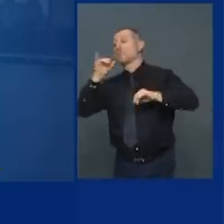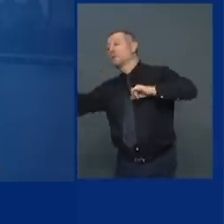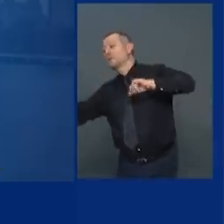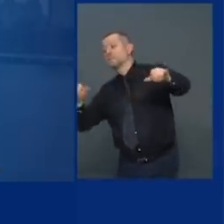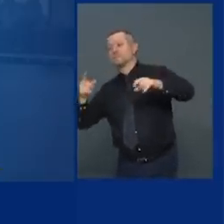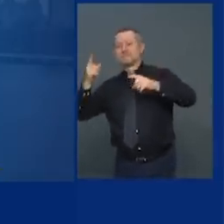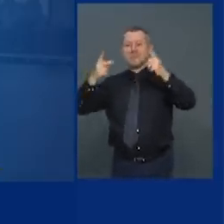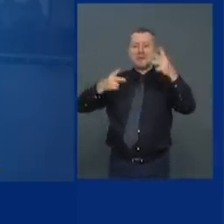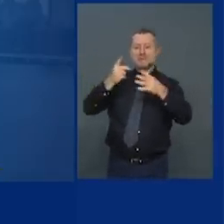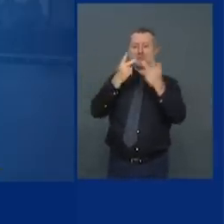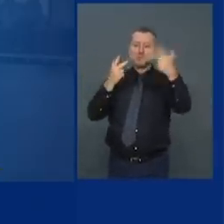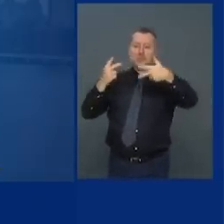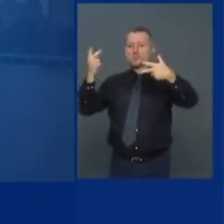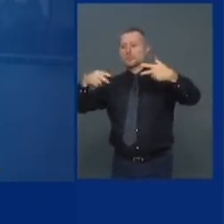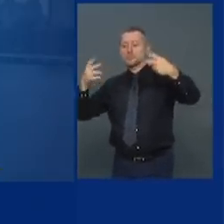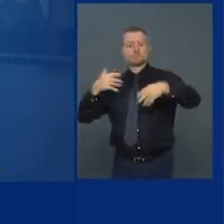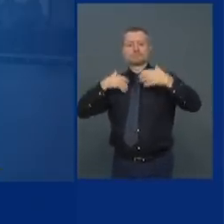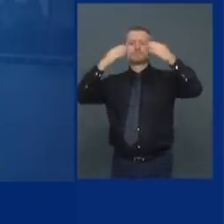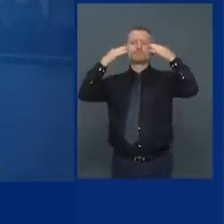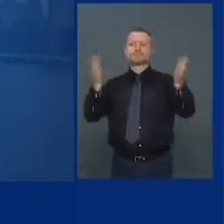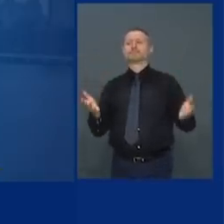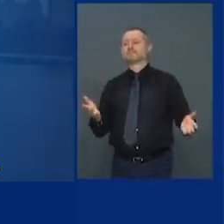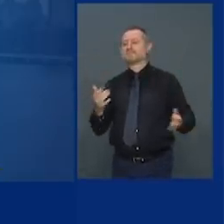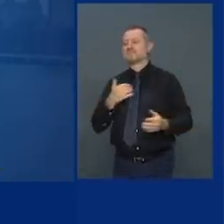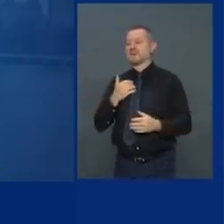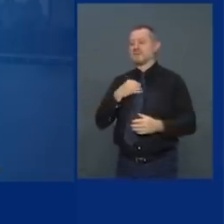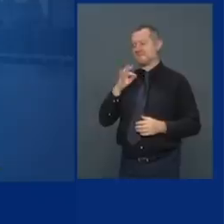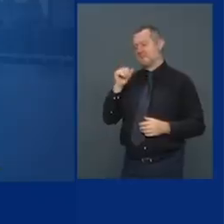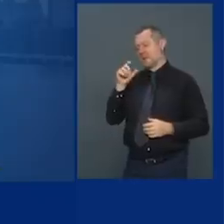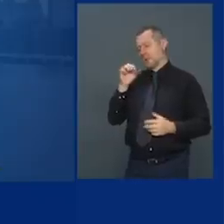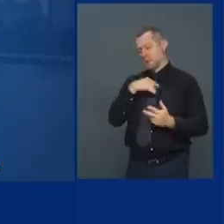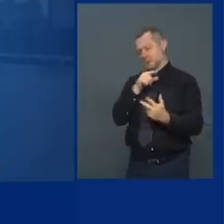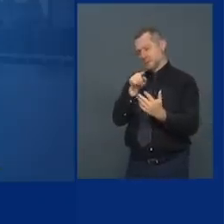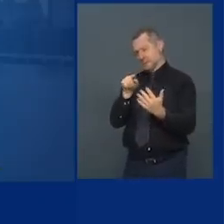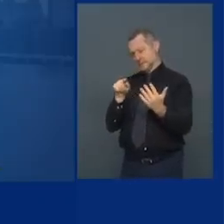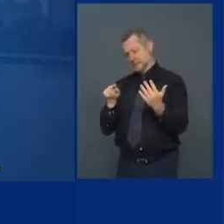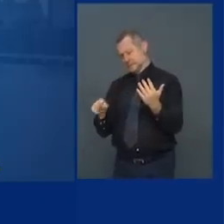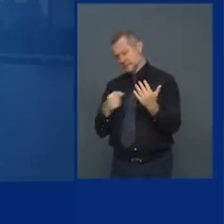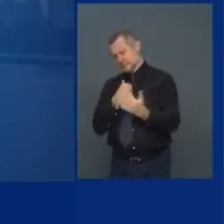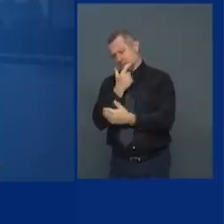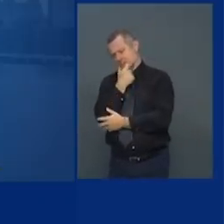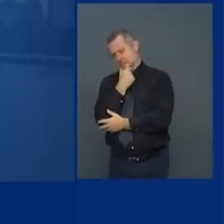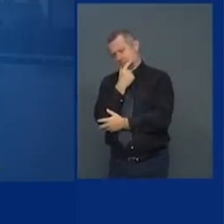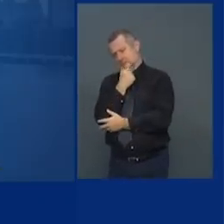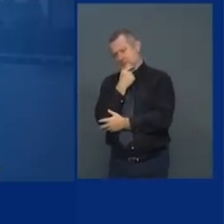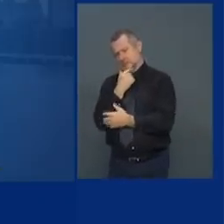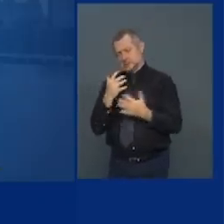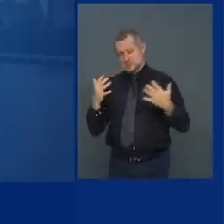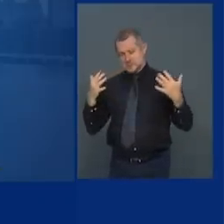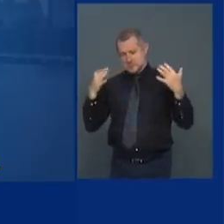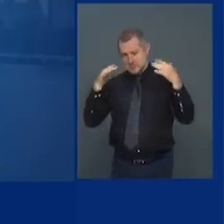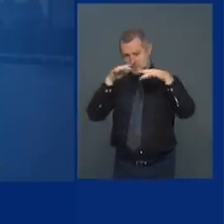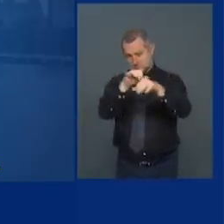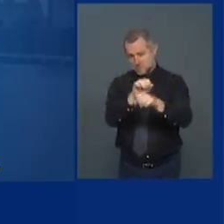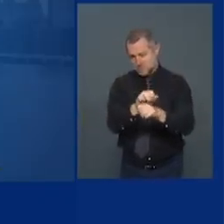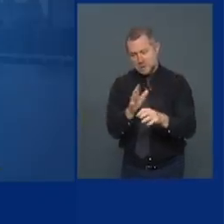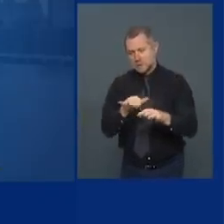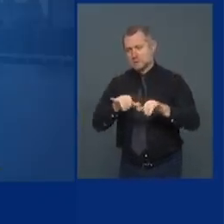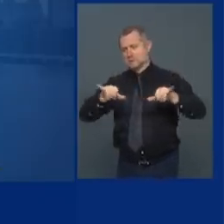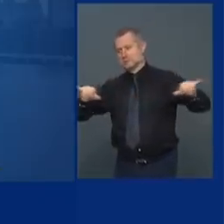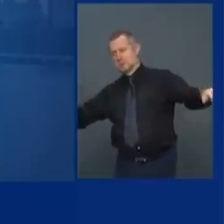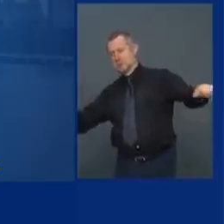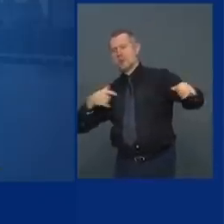there are some factors that will still be calibrated in that equation